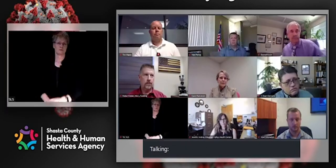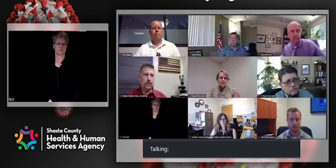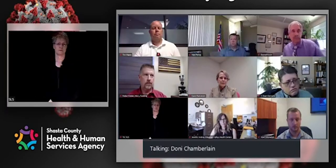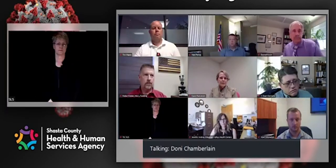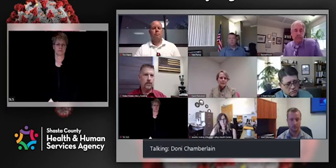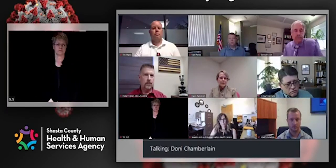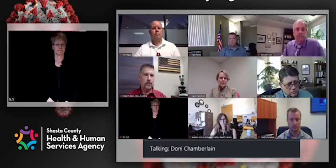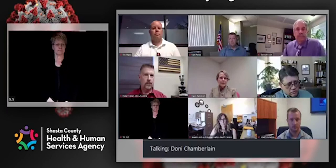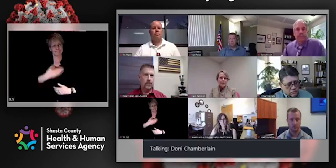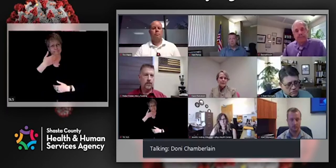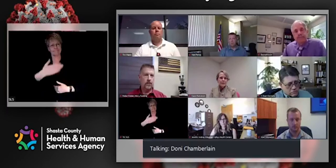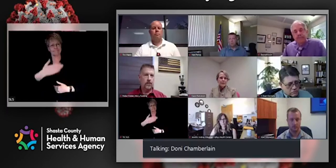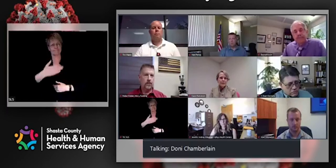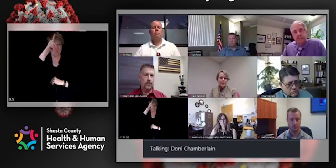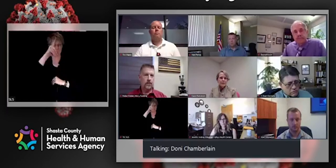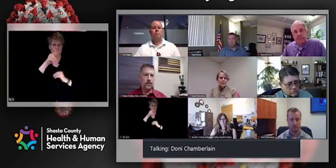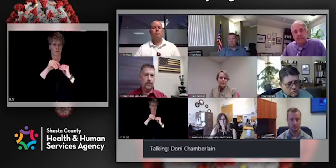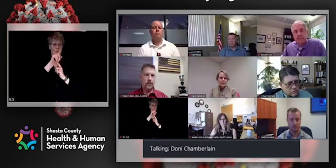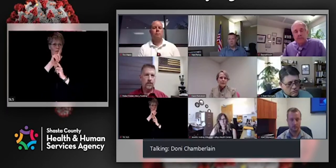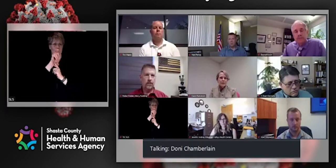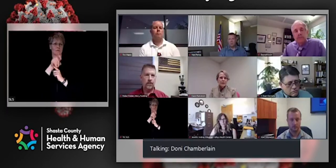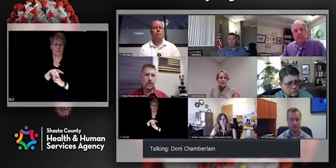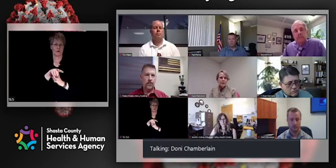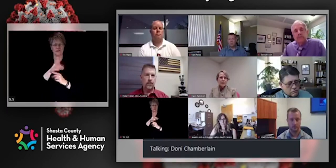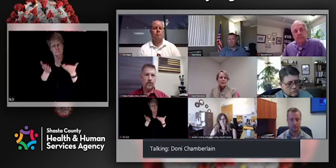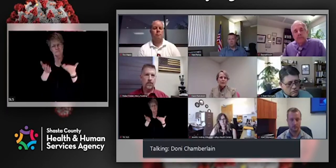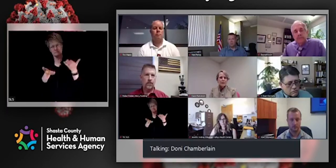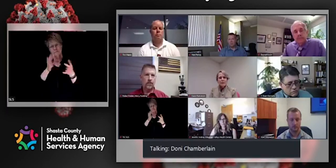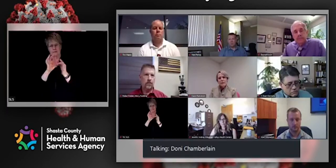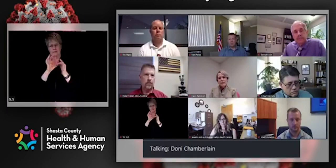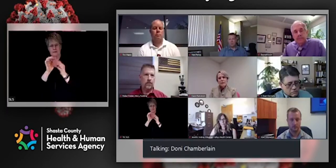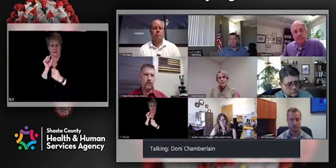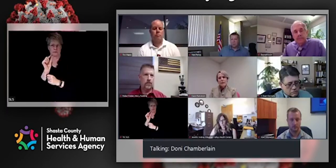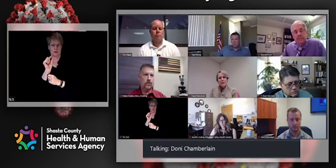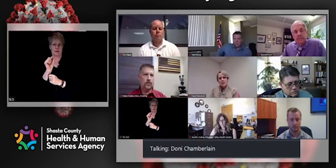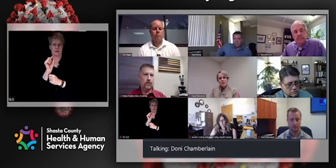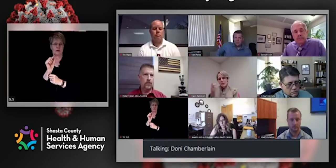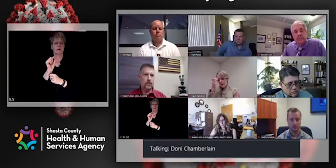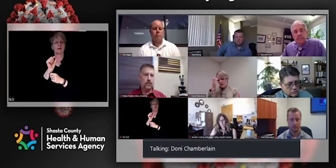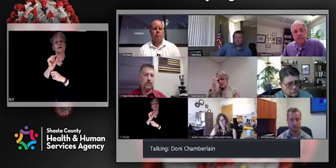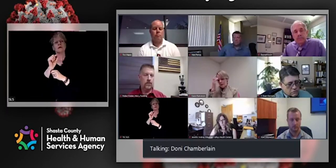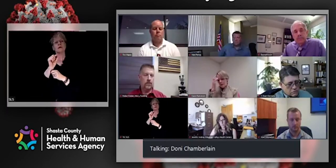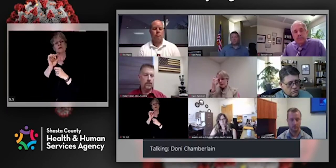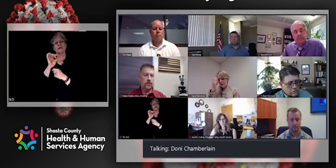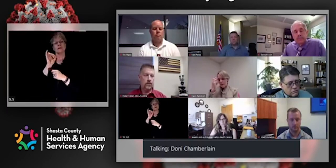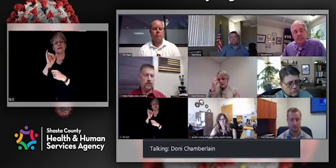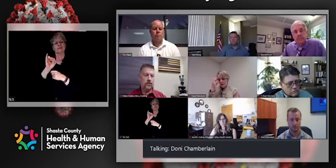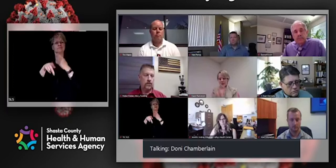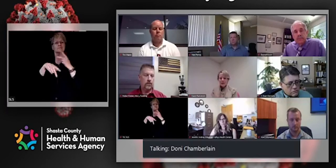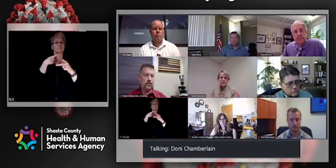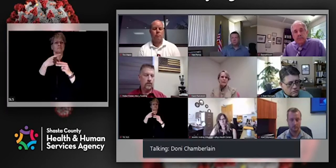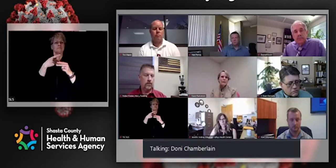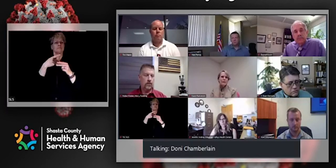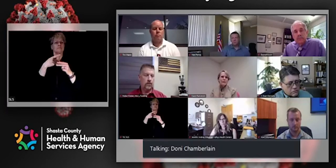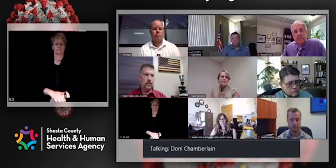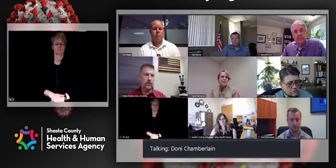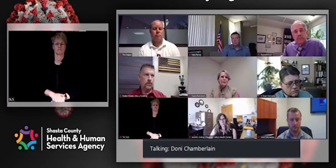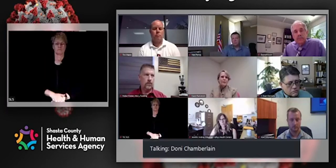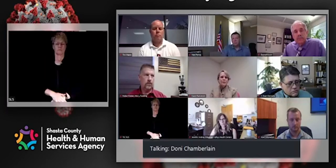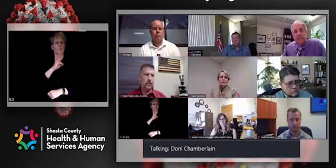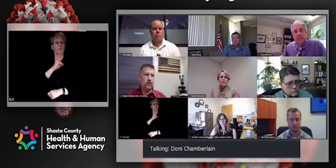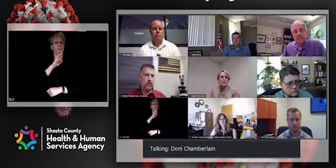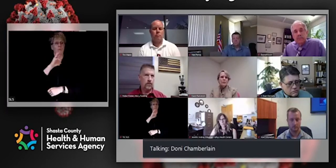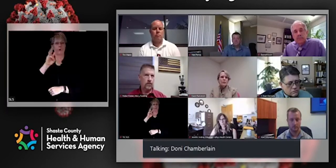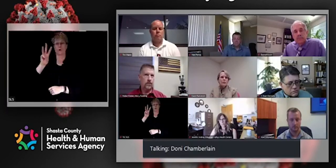Thank you. I have one more question. It's sort of related. Um, and that's about waterworks park is one facility, but what makes it any different